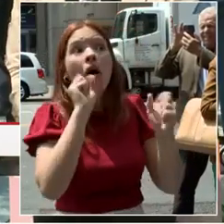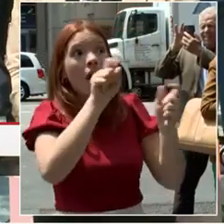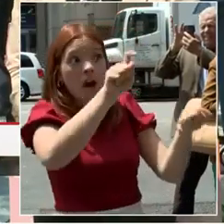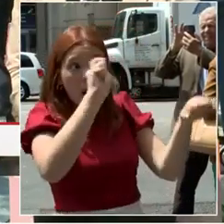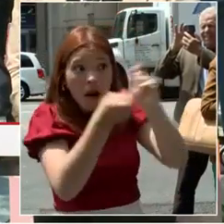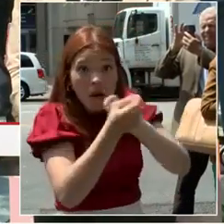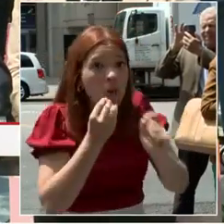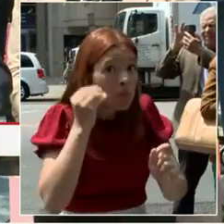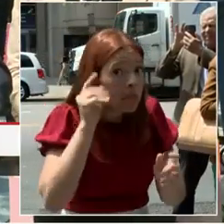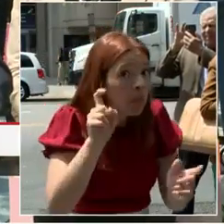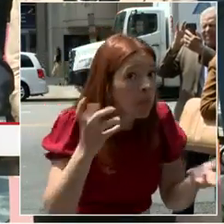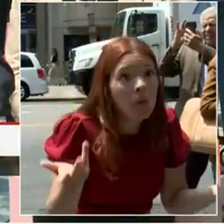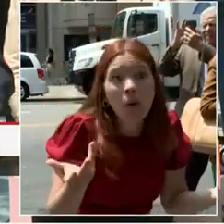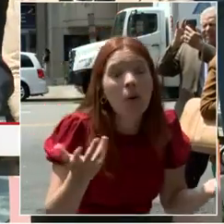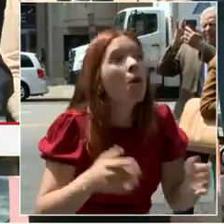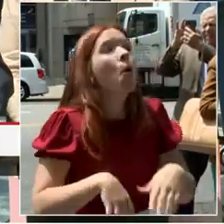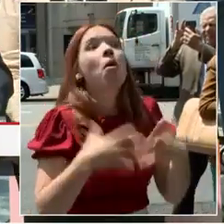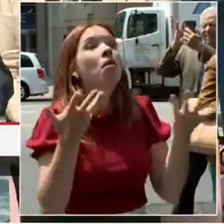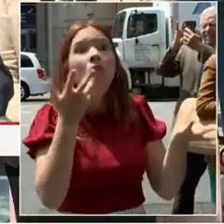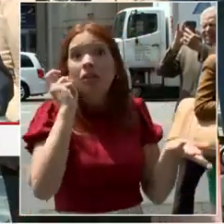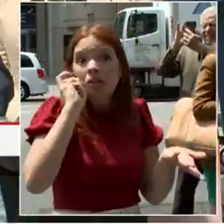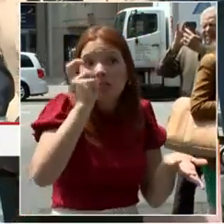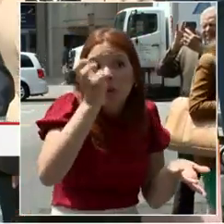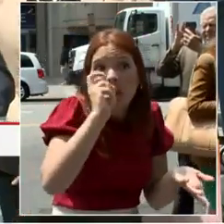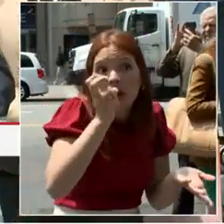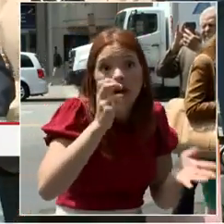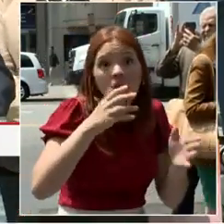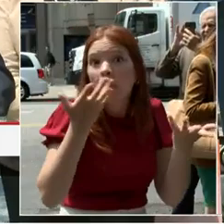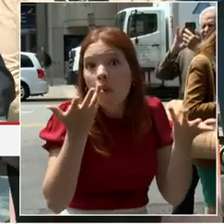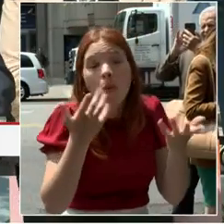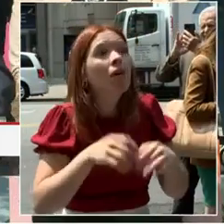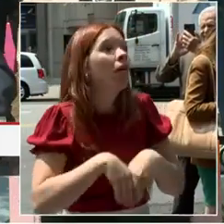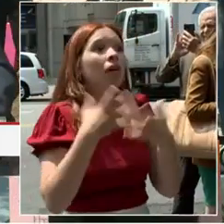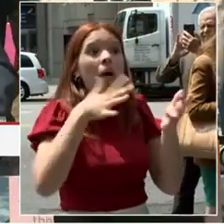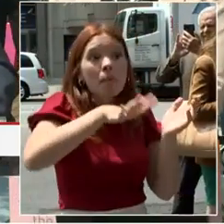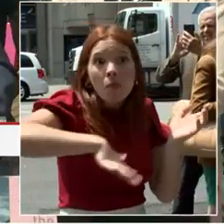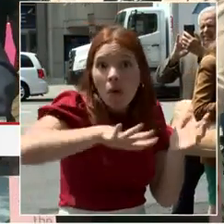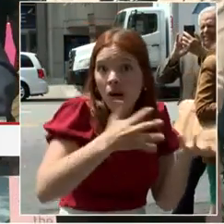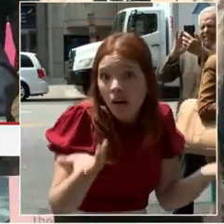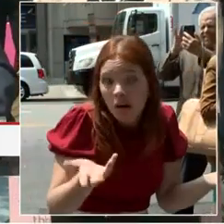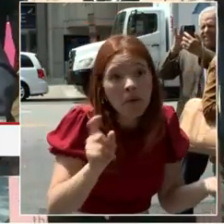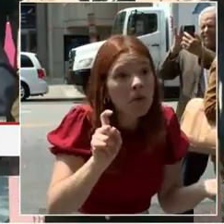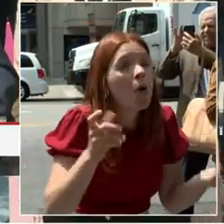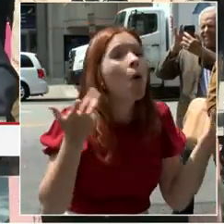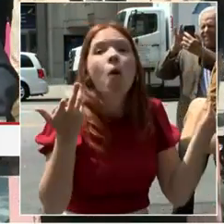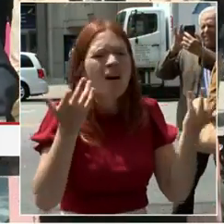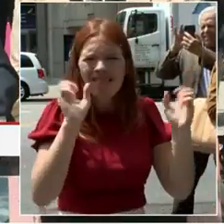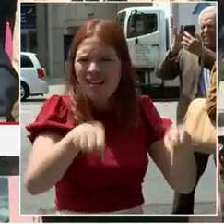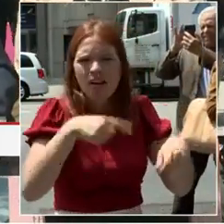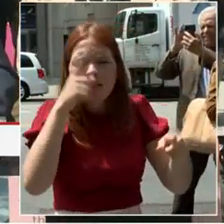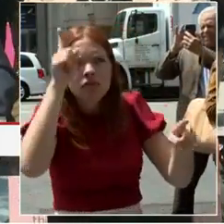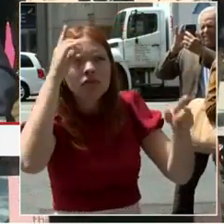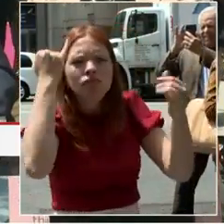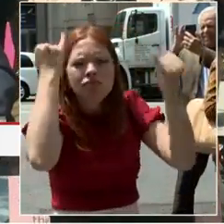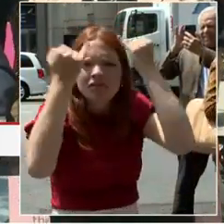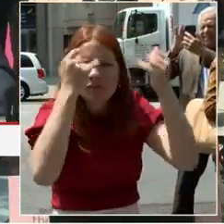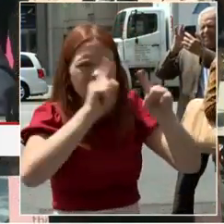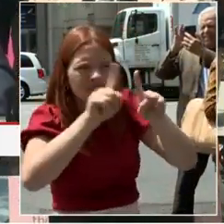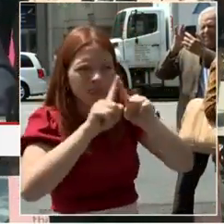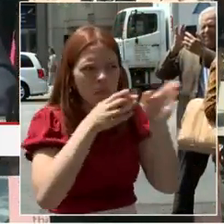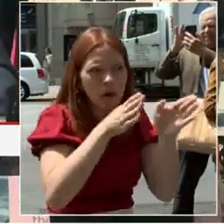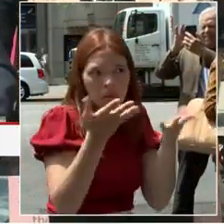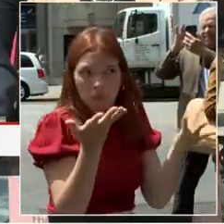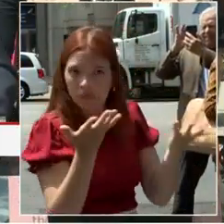accessibility to parks. We just really have a tremendous opportunity, and I'm excited about the opportunity to hit the reset